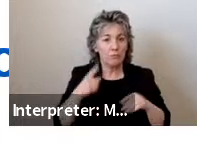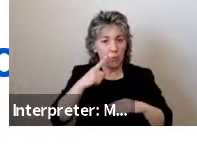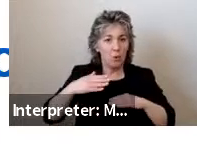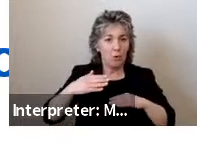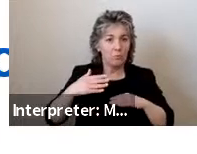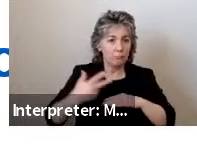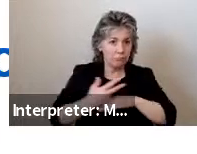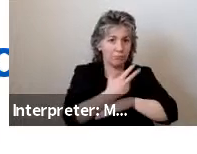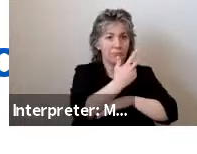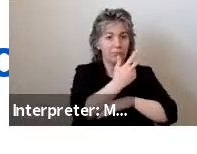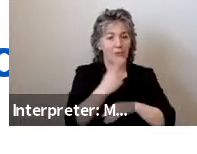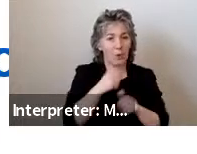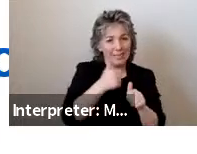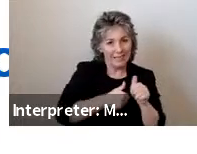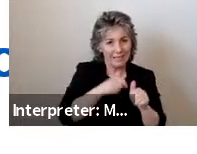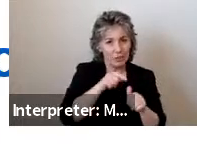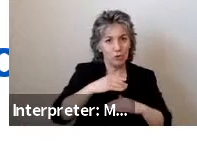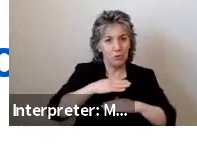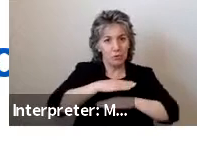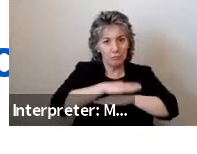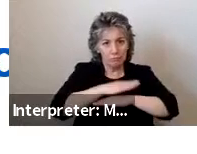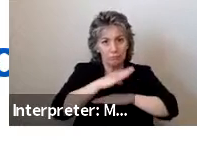conditions.